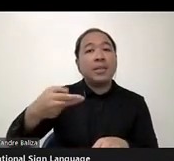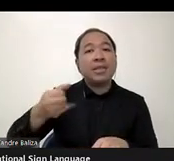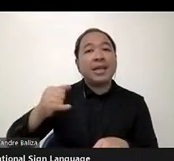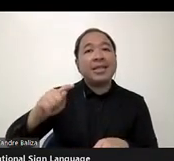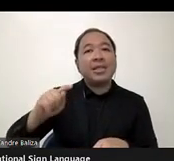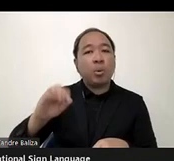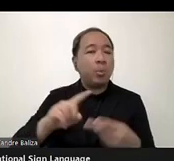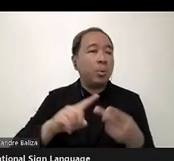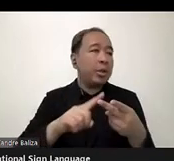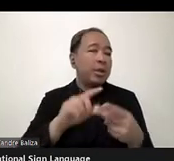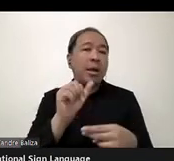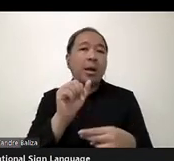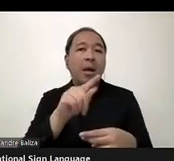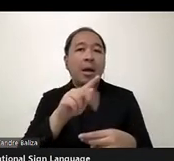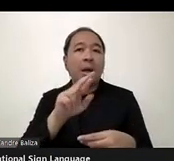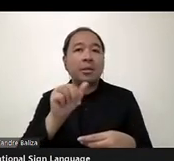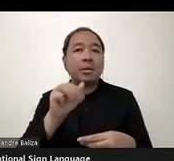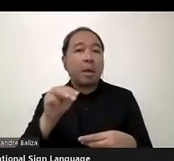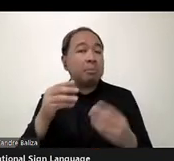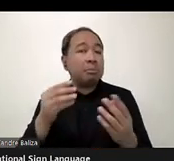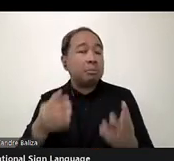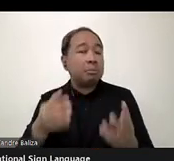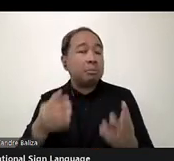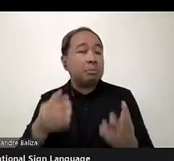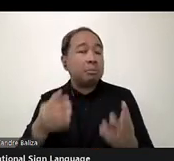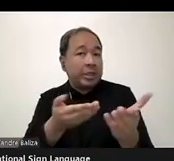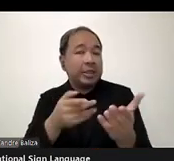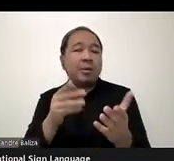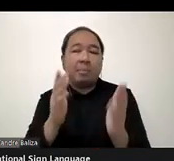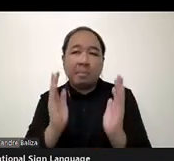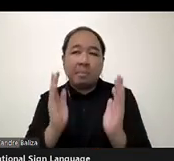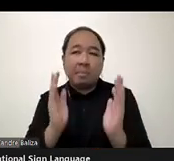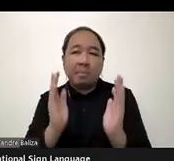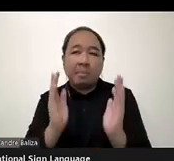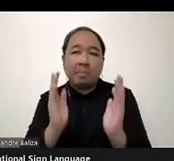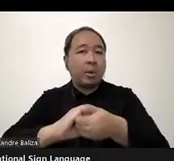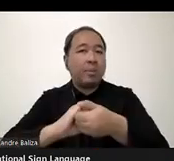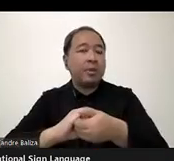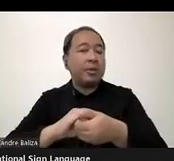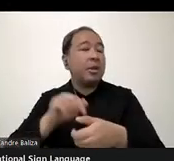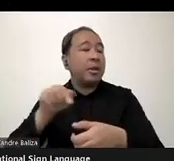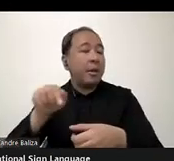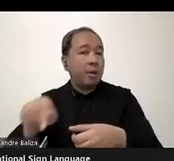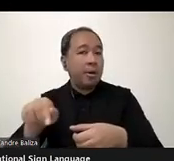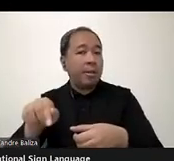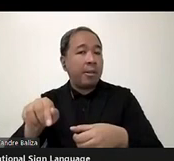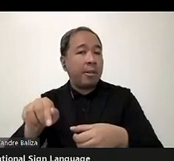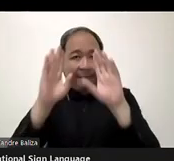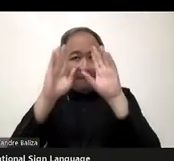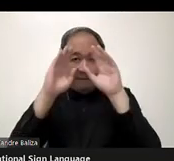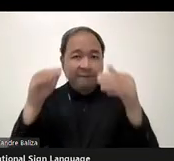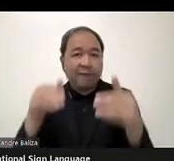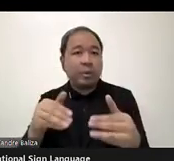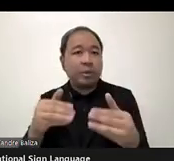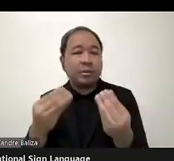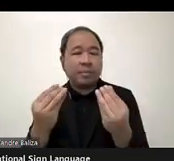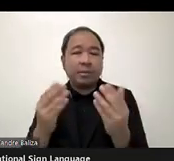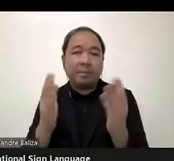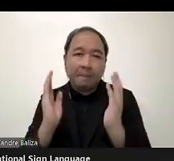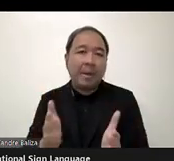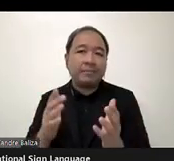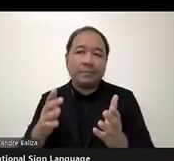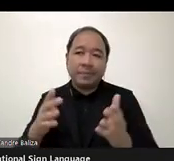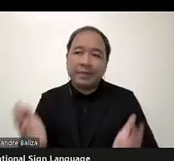regards to, uh, the collaboration on, uh, on, on forcing or motivating governments